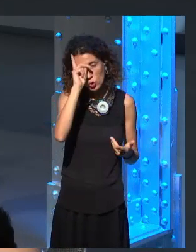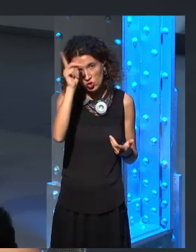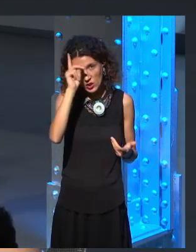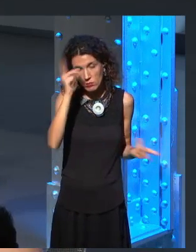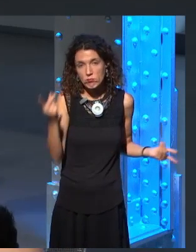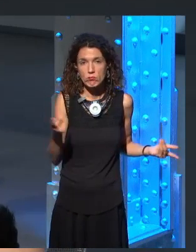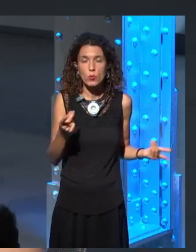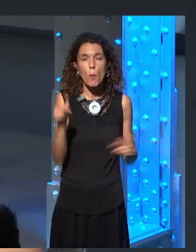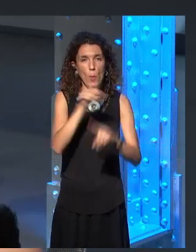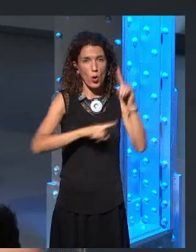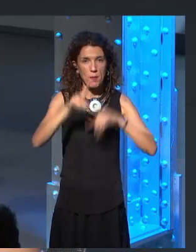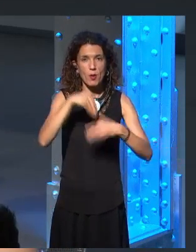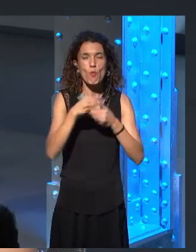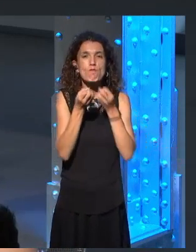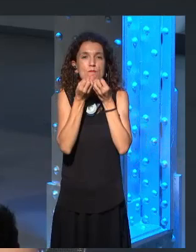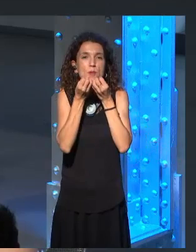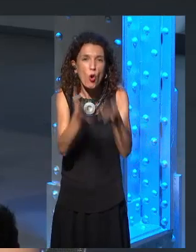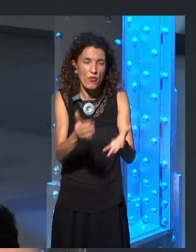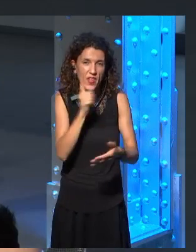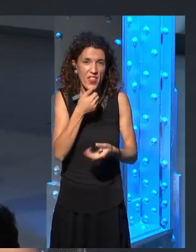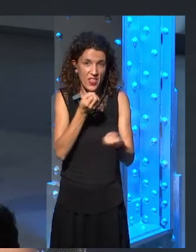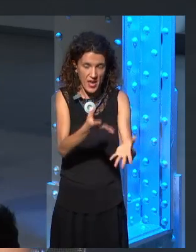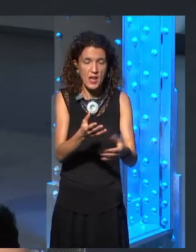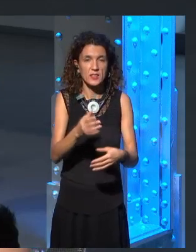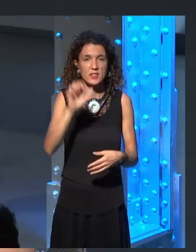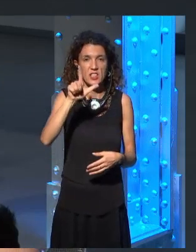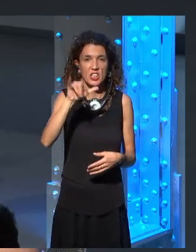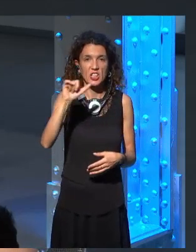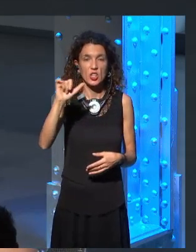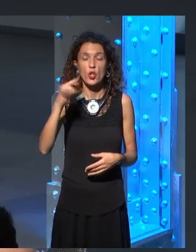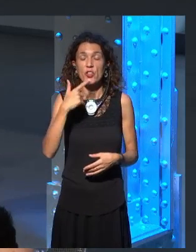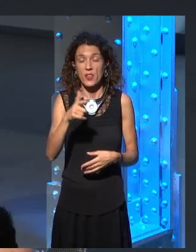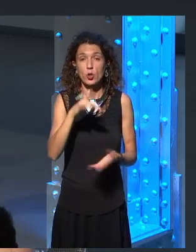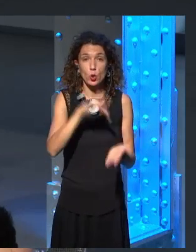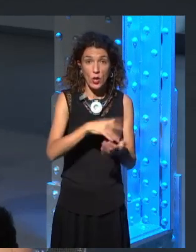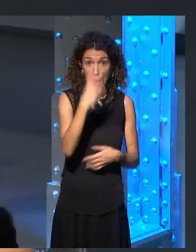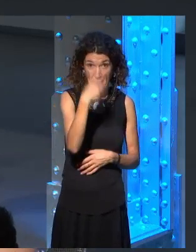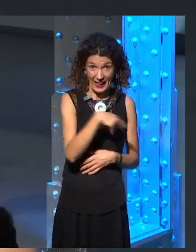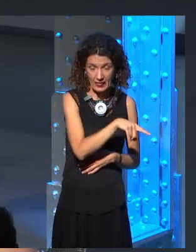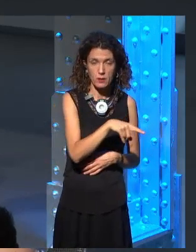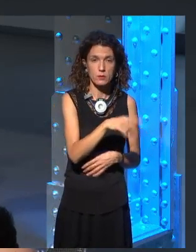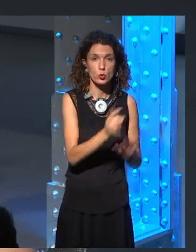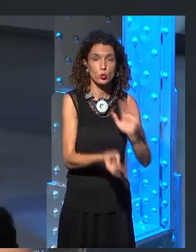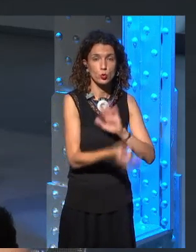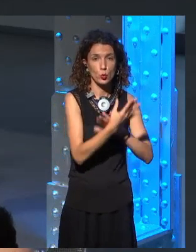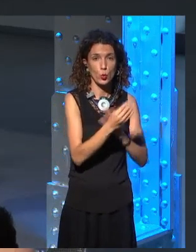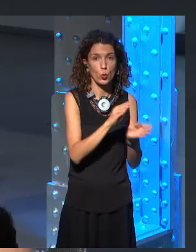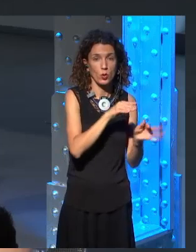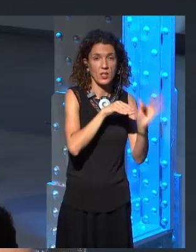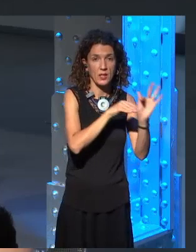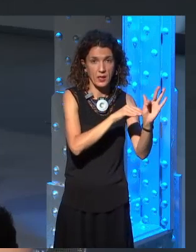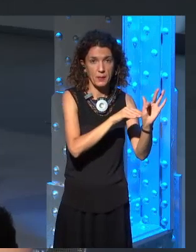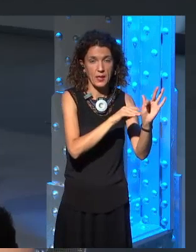well... Because what Elio suggested was that when Bran emerges from the crypts in Winterfell, there's also